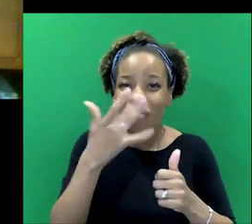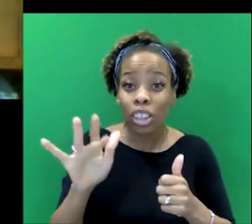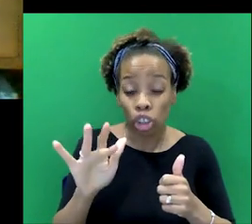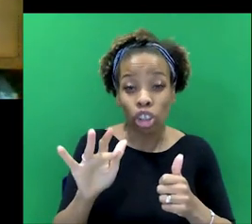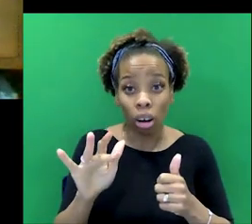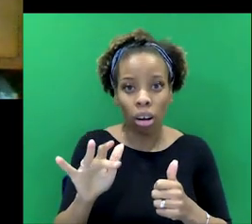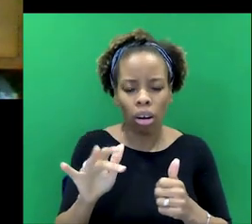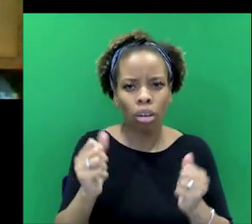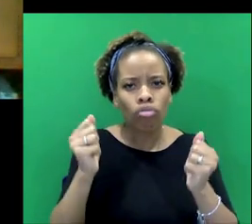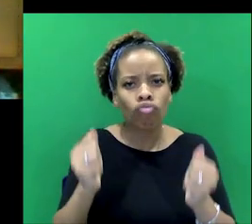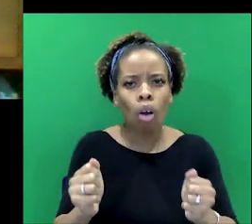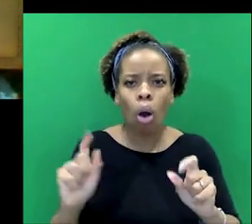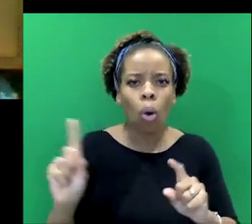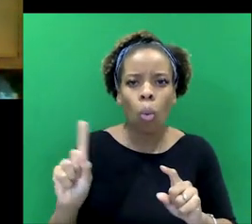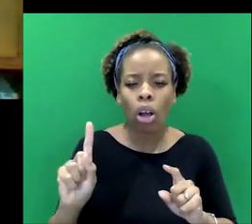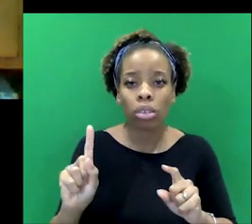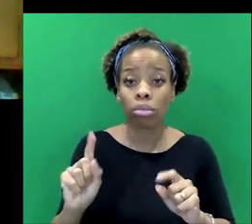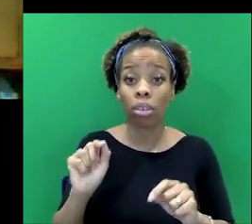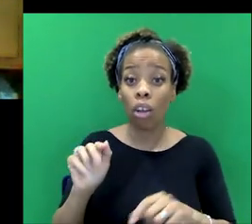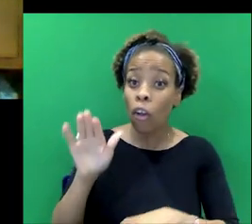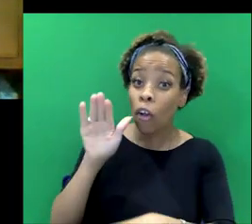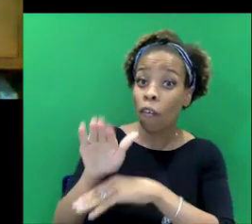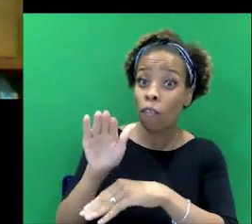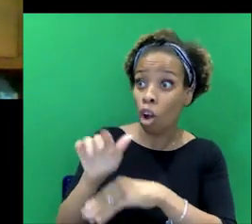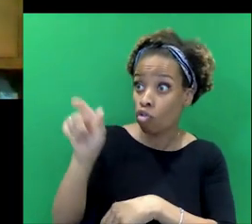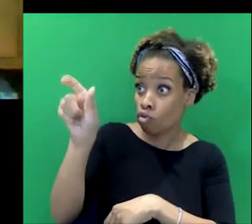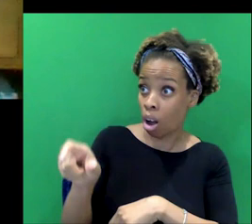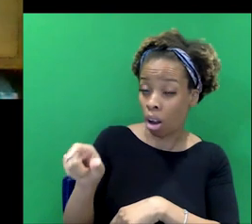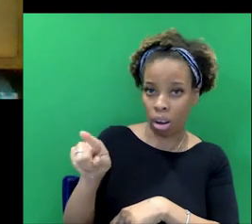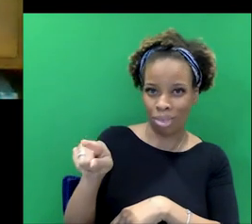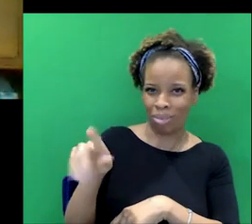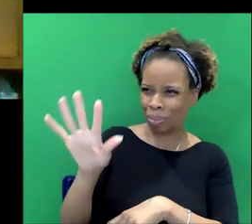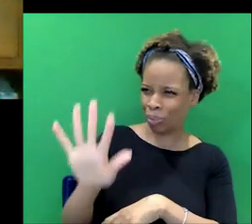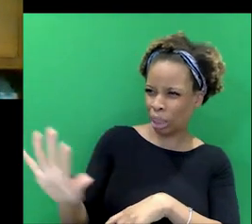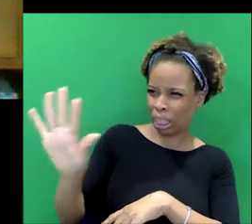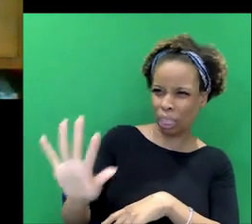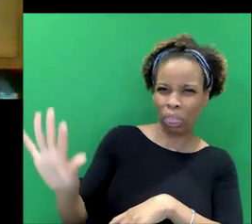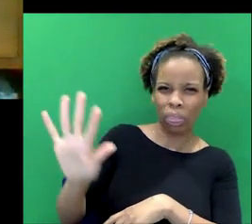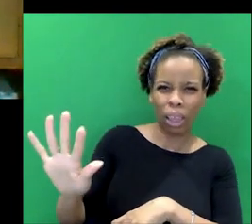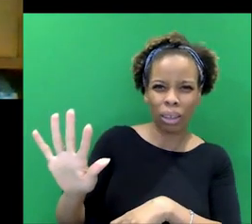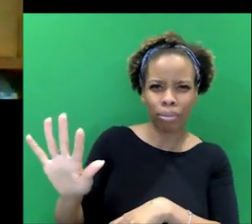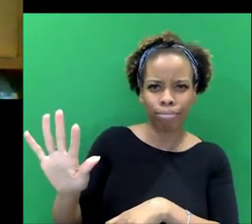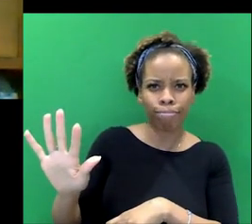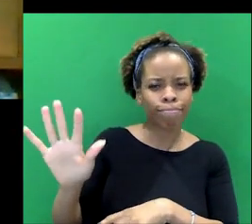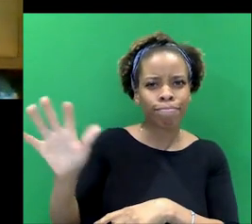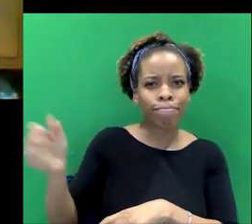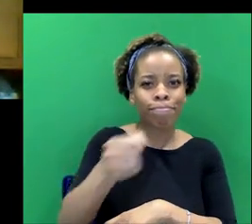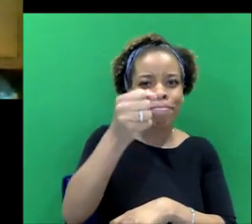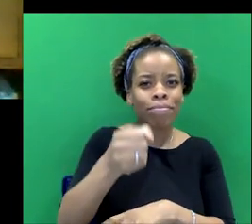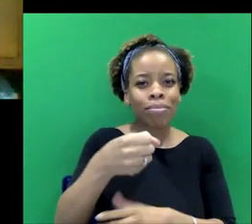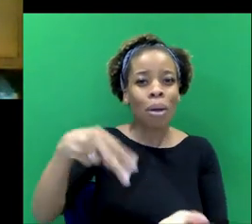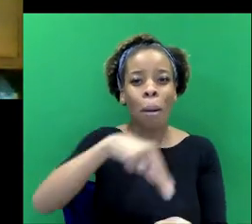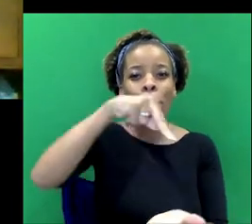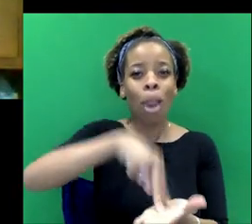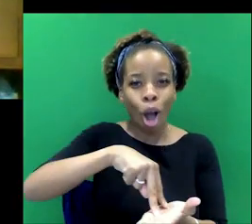idea of the foreigner as other. I think a significant event